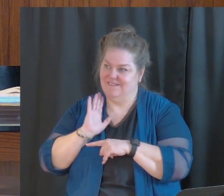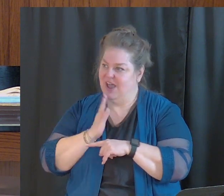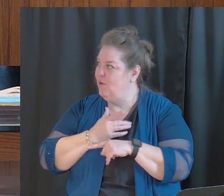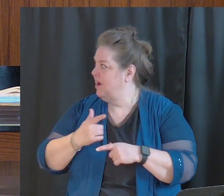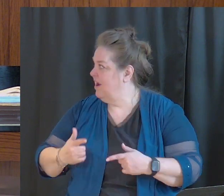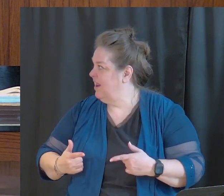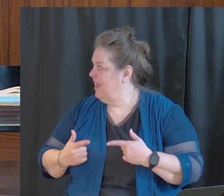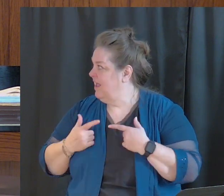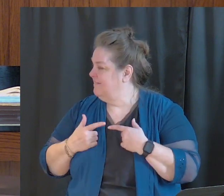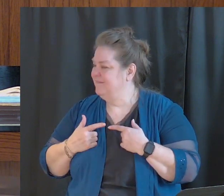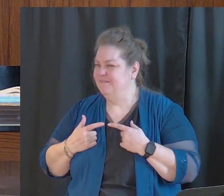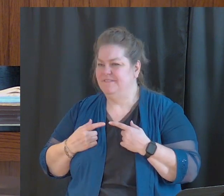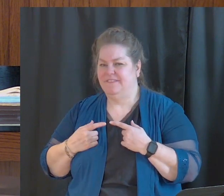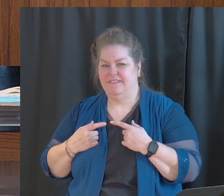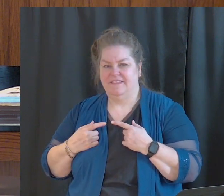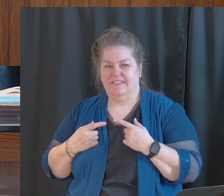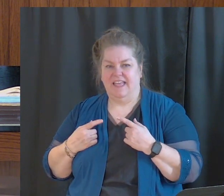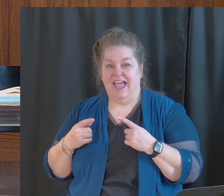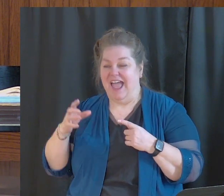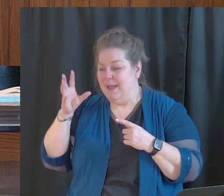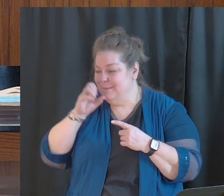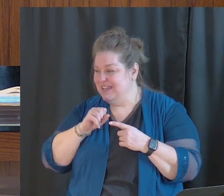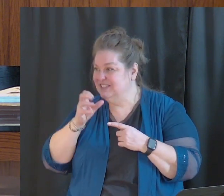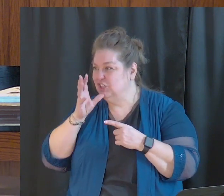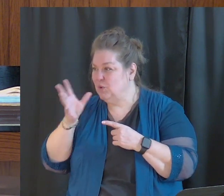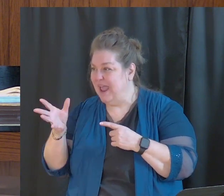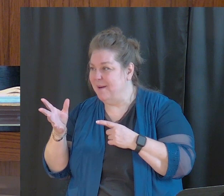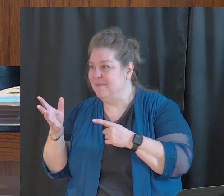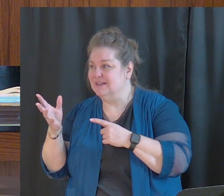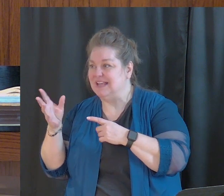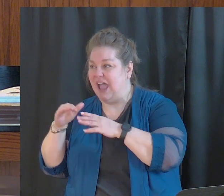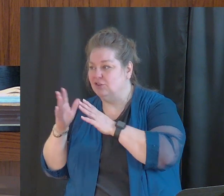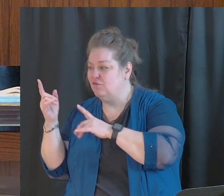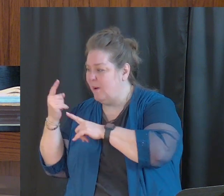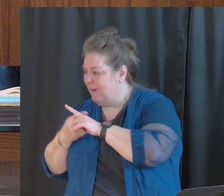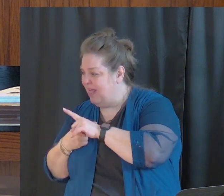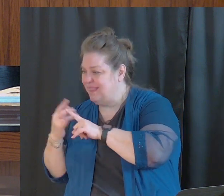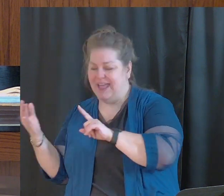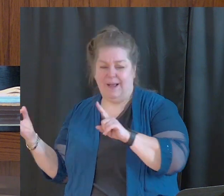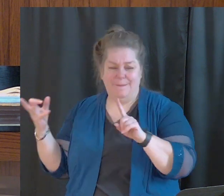And I could miss grandma's house for a month and come back and the same people were talking about the exact same thing.